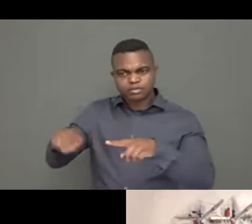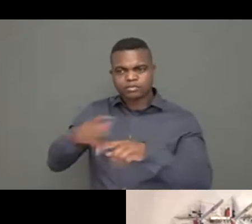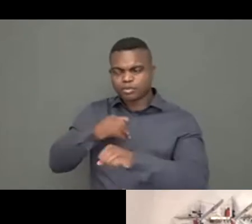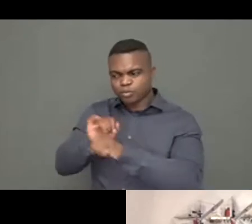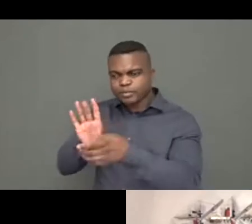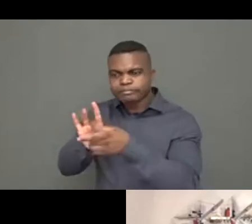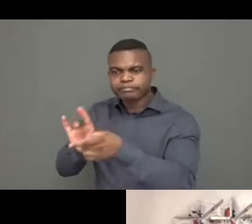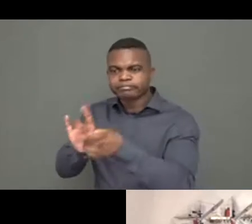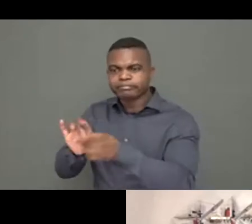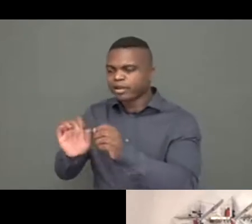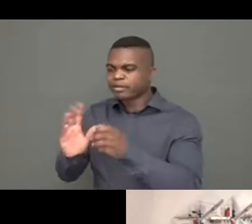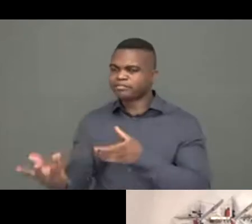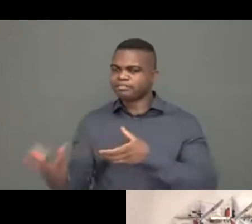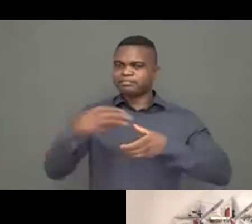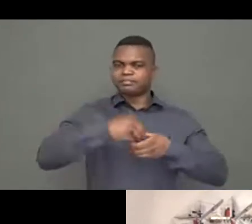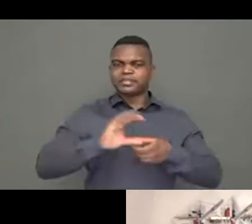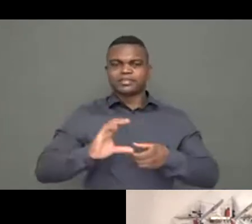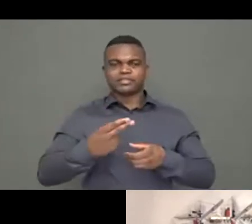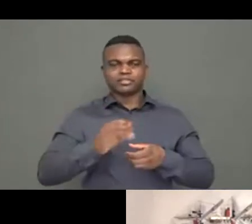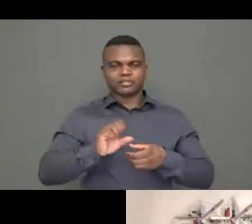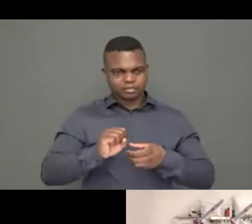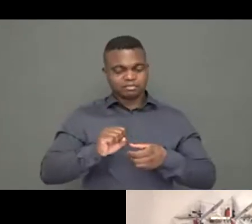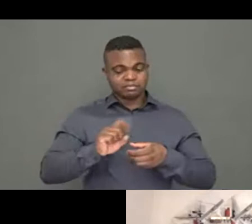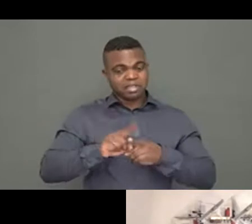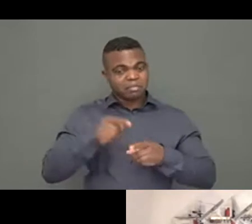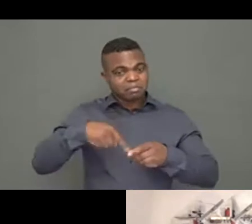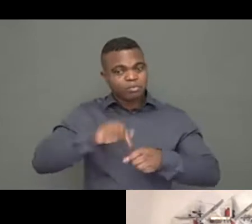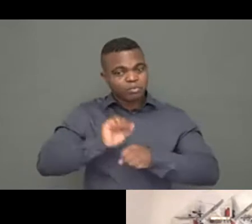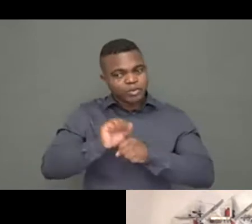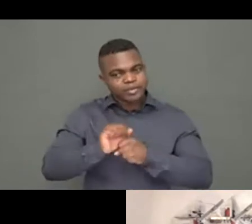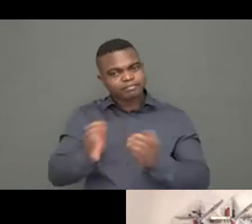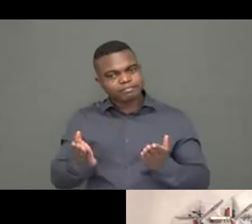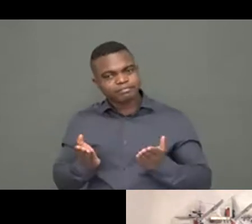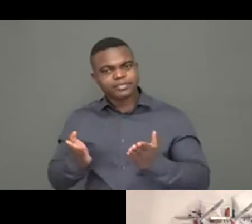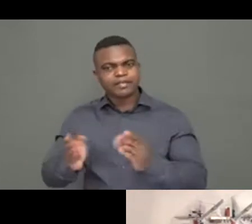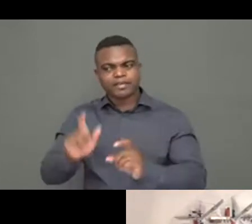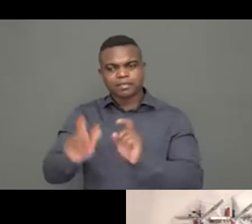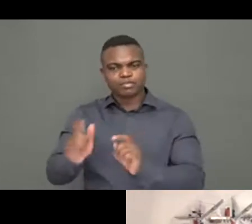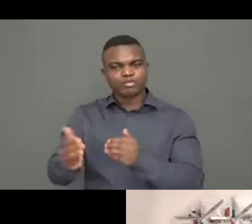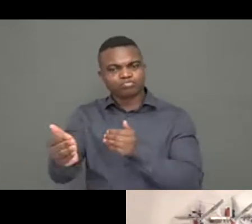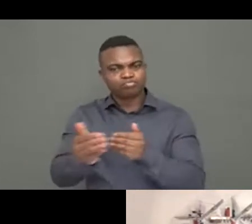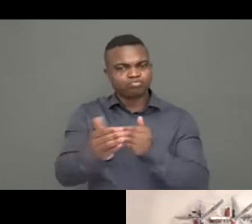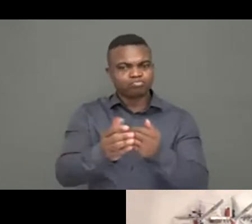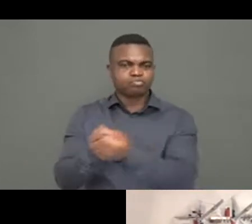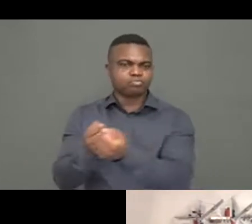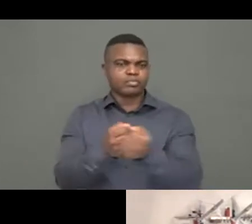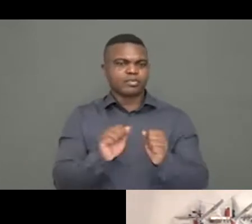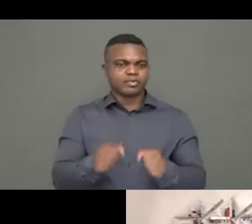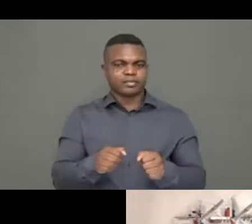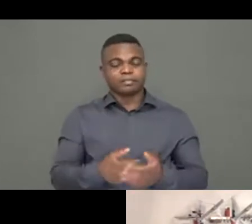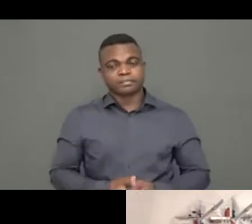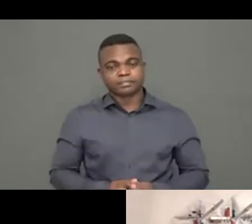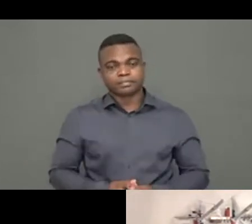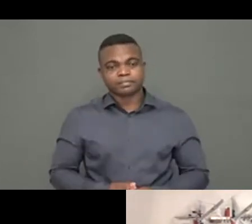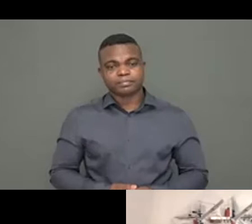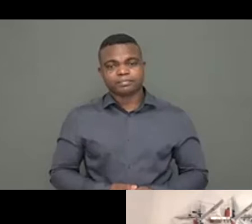verification scheme we've heard mentioned? I know there's three methods. Thank you very much, Rachel. I'm very pleased to be here. Thank you for